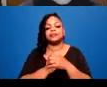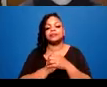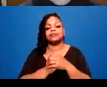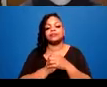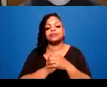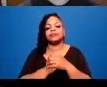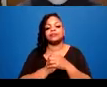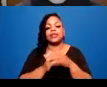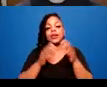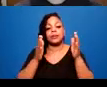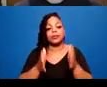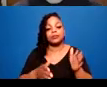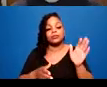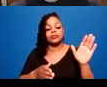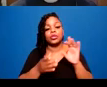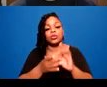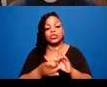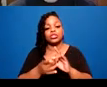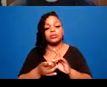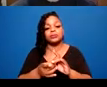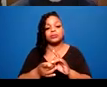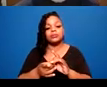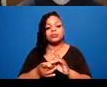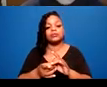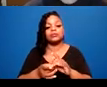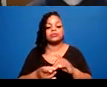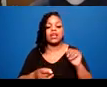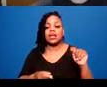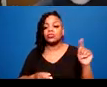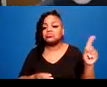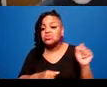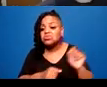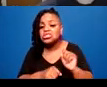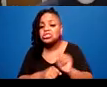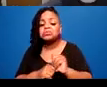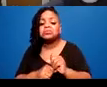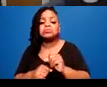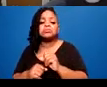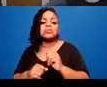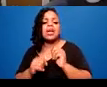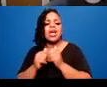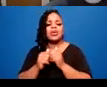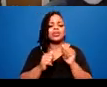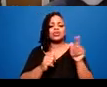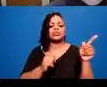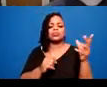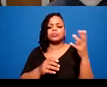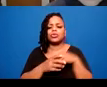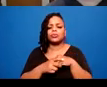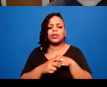at their jobs, able to build in regular check ins and regular conversations